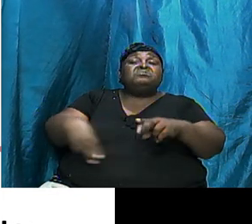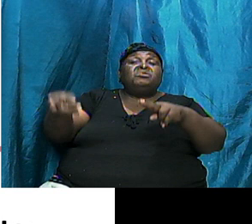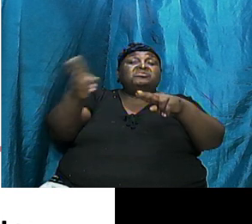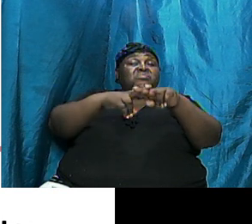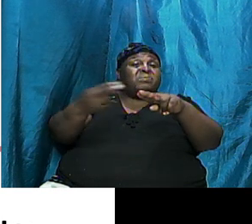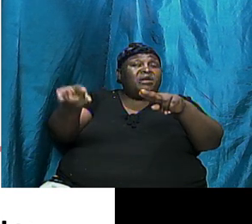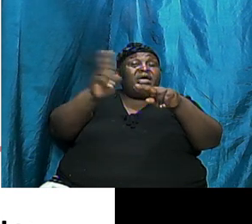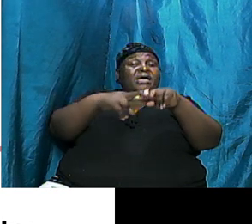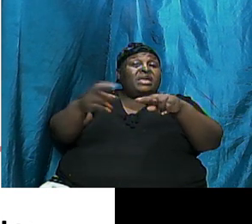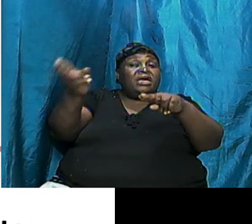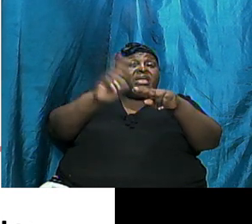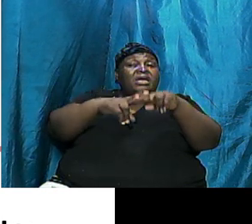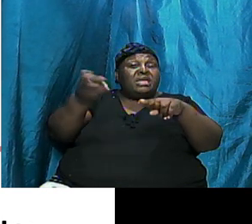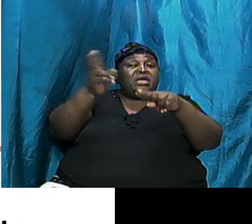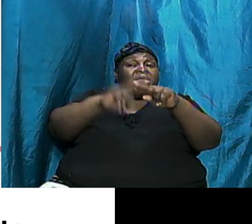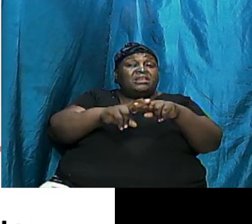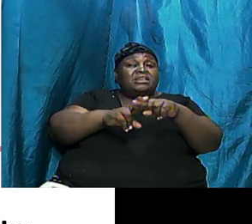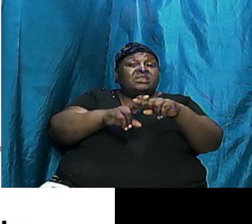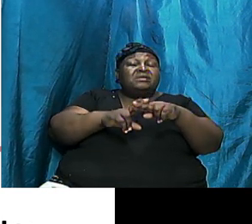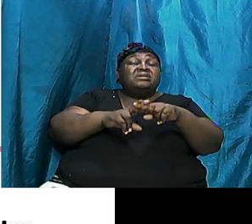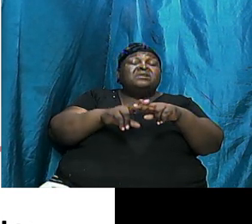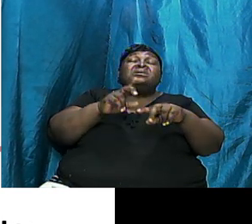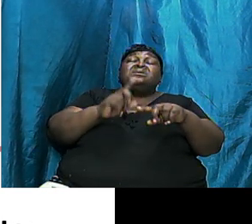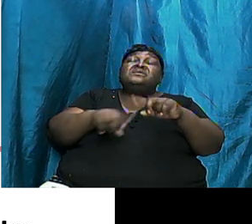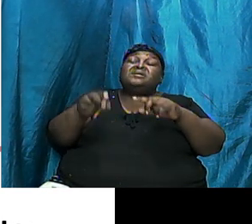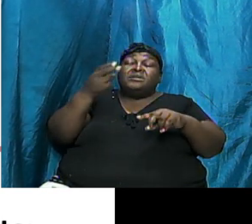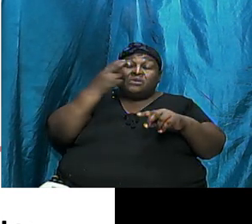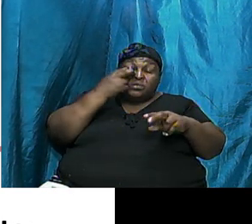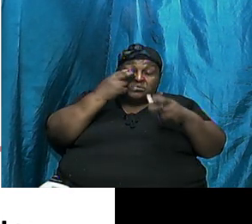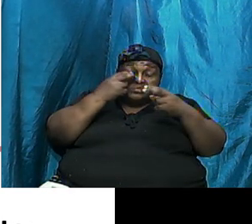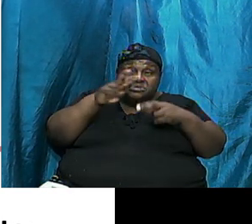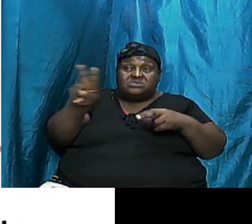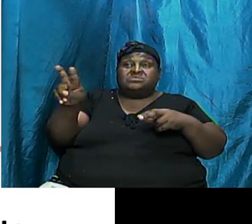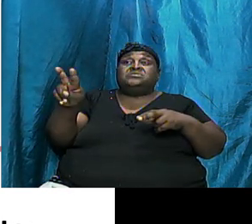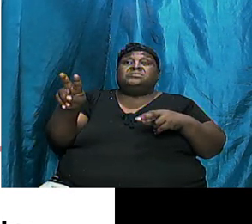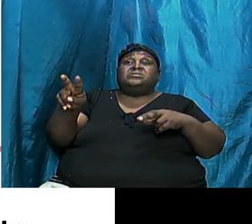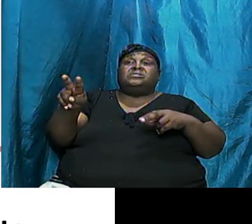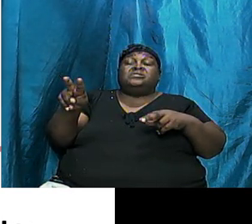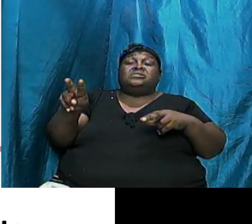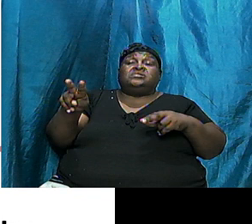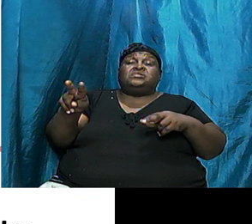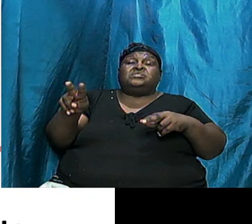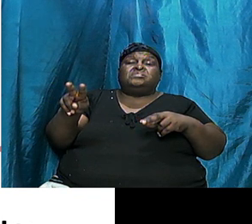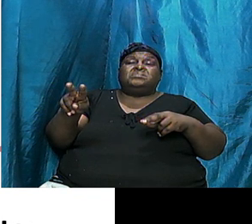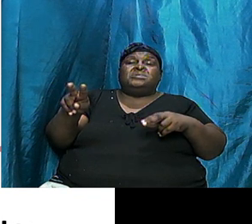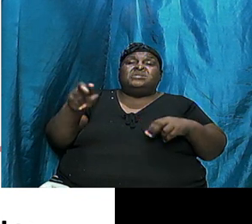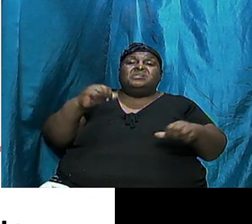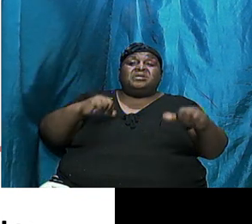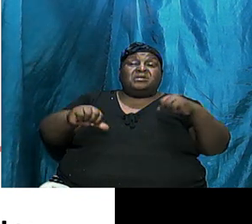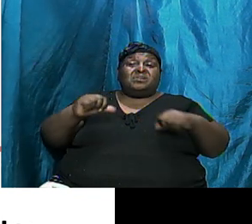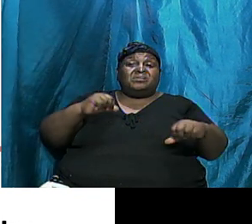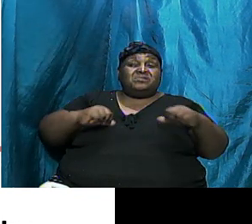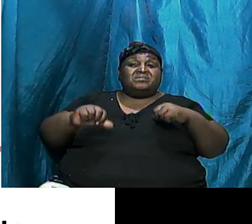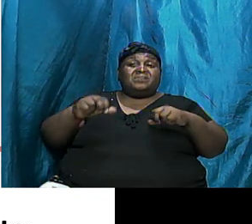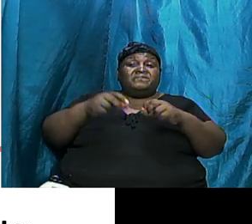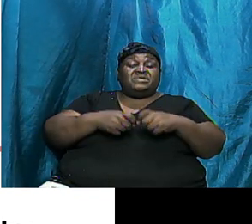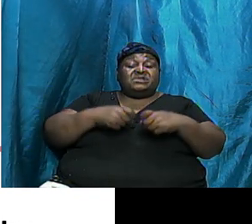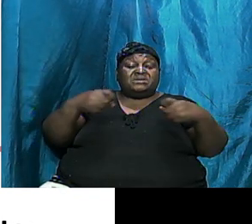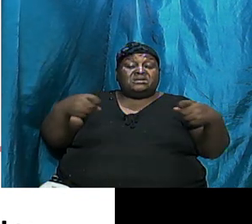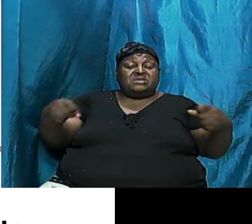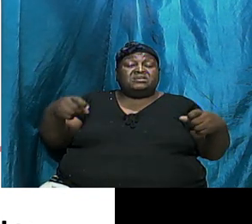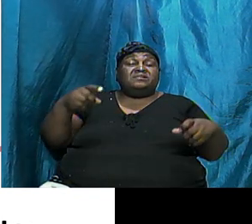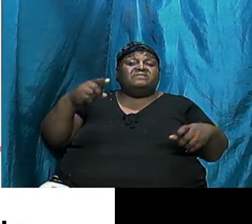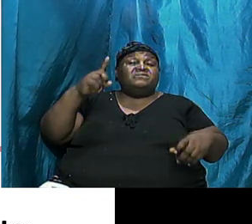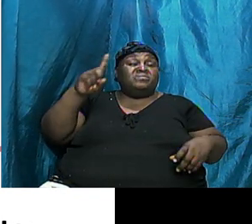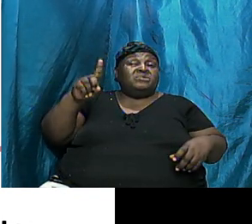then we observe that the influence of the sinful ones seem